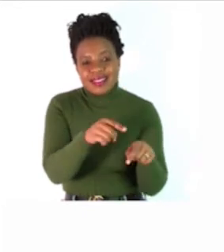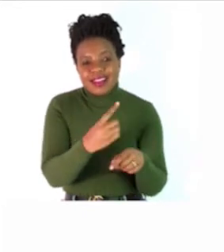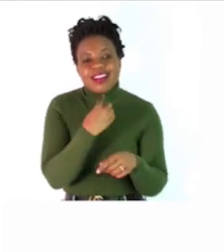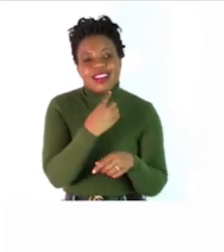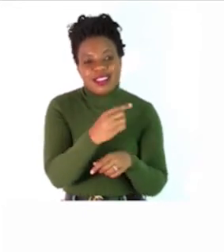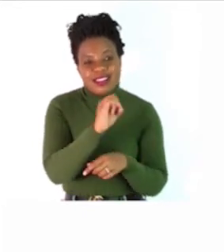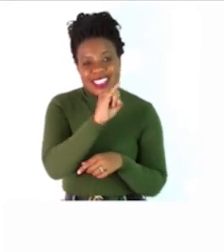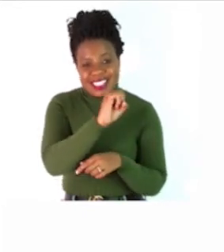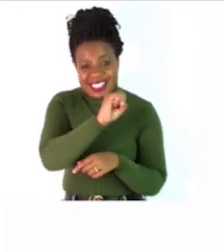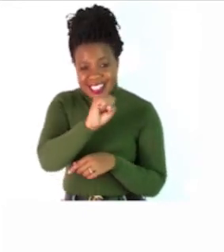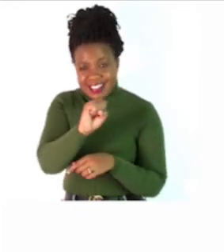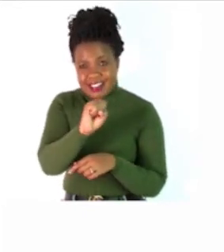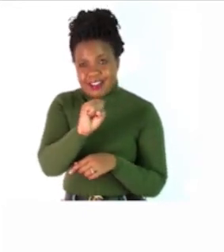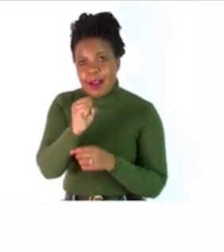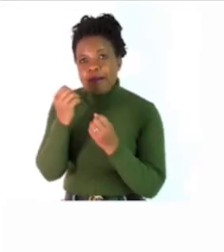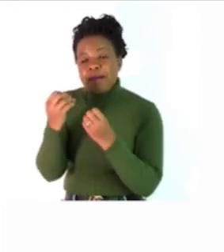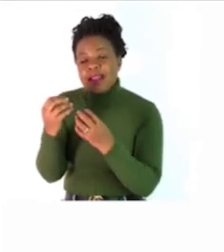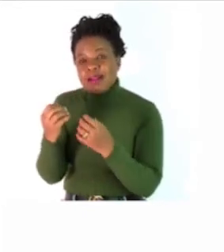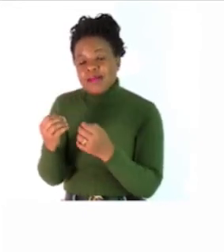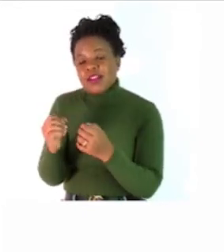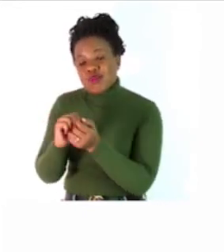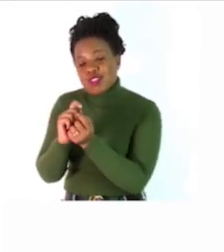draw a picture on a paper